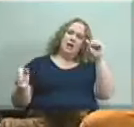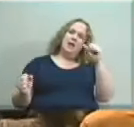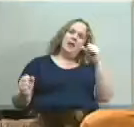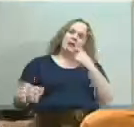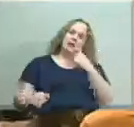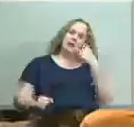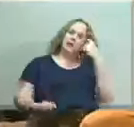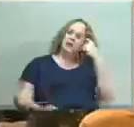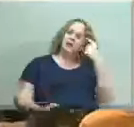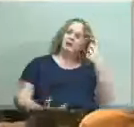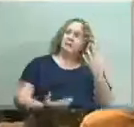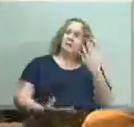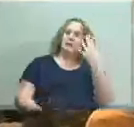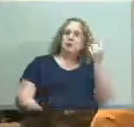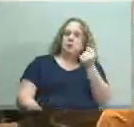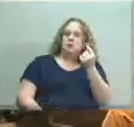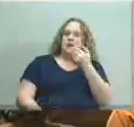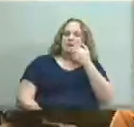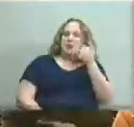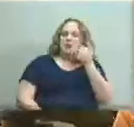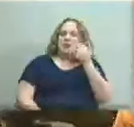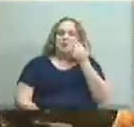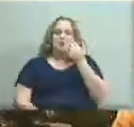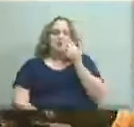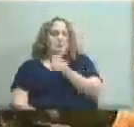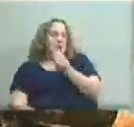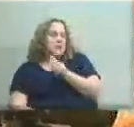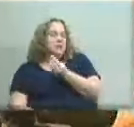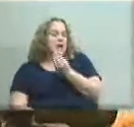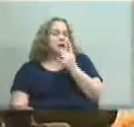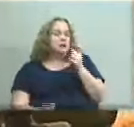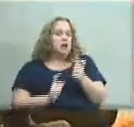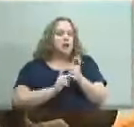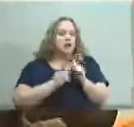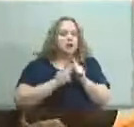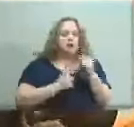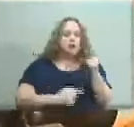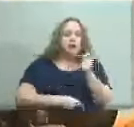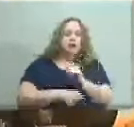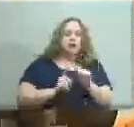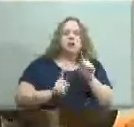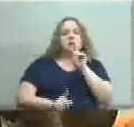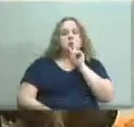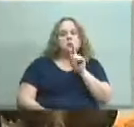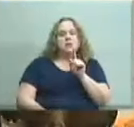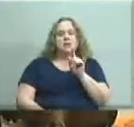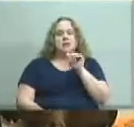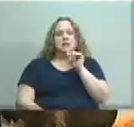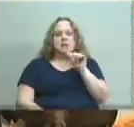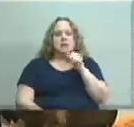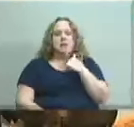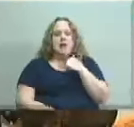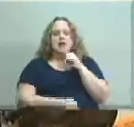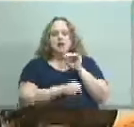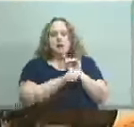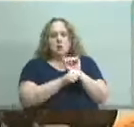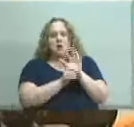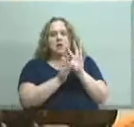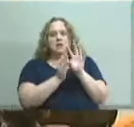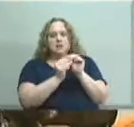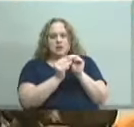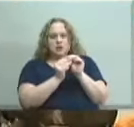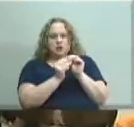tuesday might be better than monday but i think the of you know the gist of it was rather than have a work session where everybody takes out their